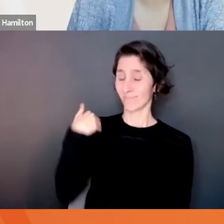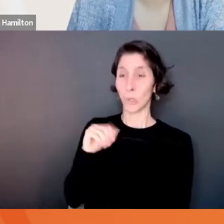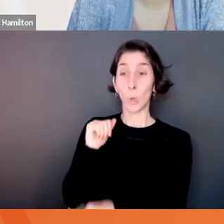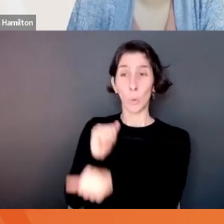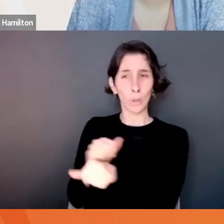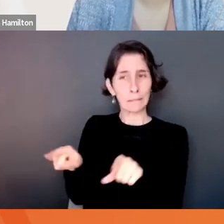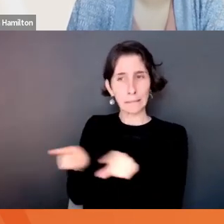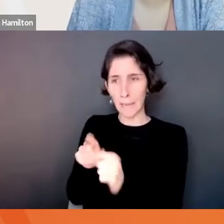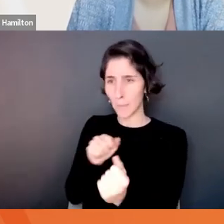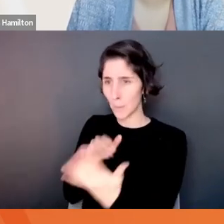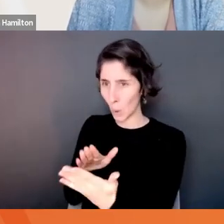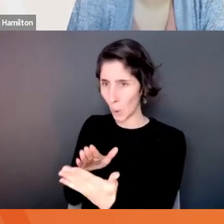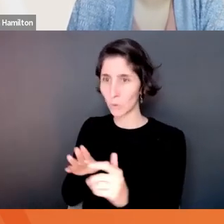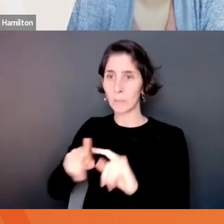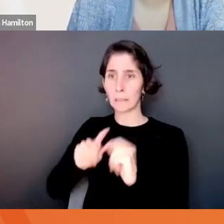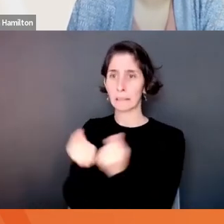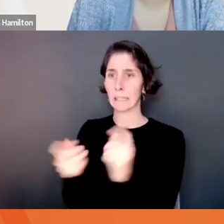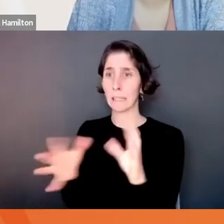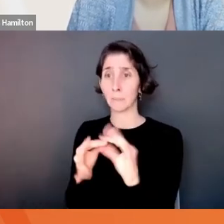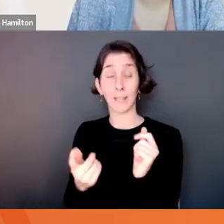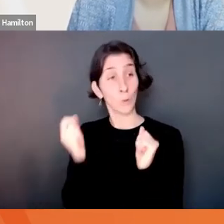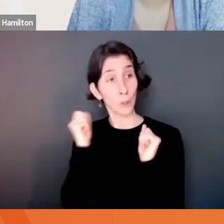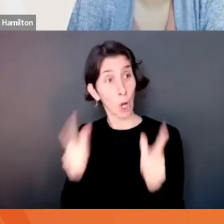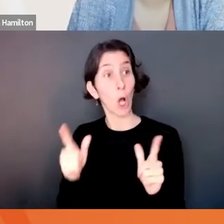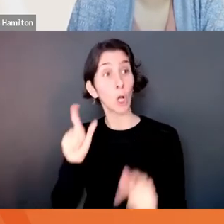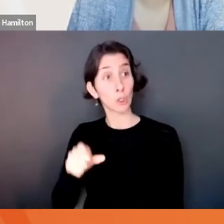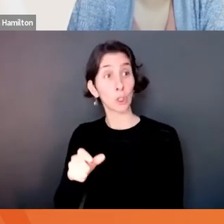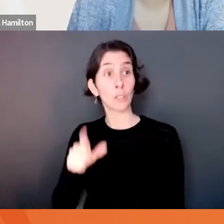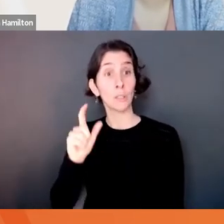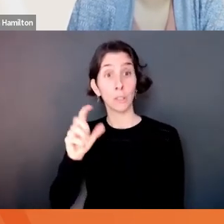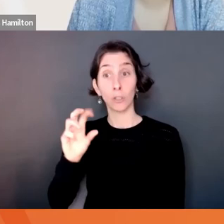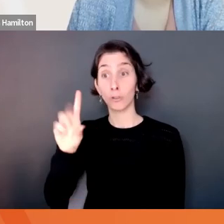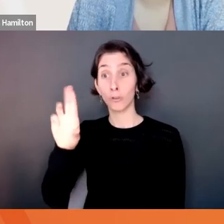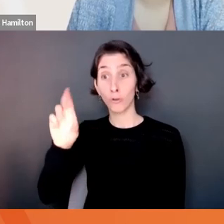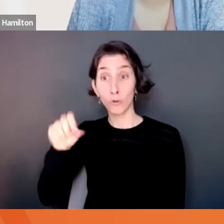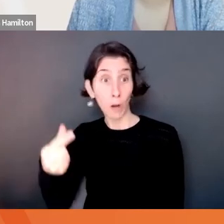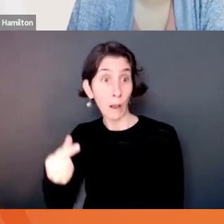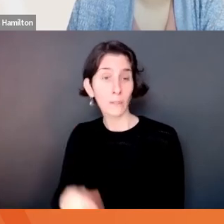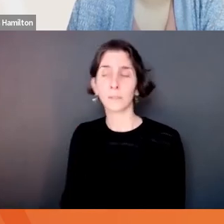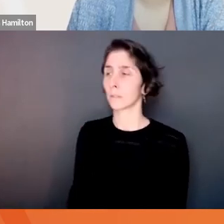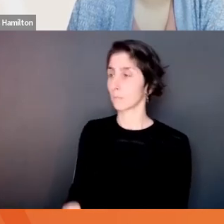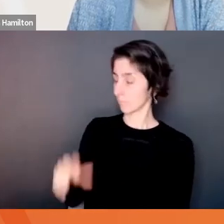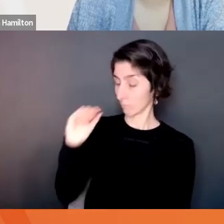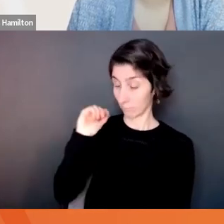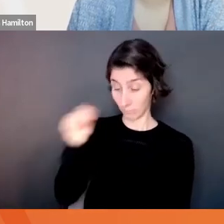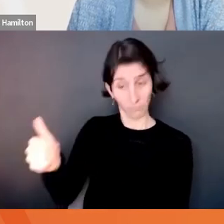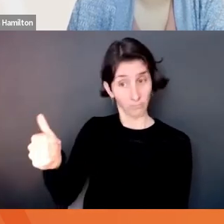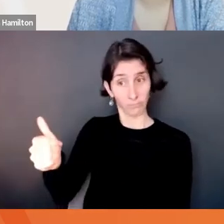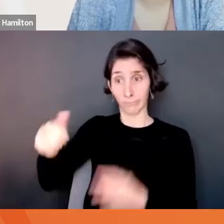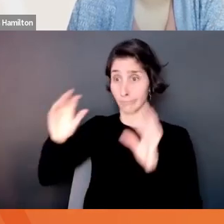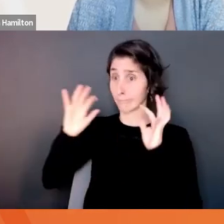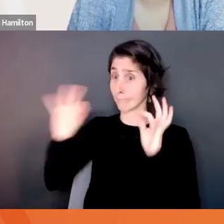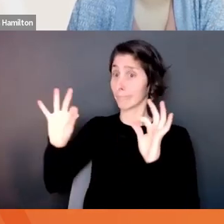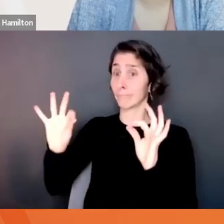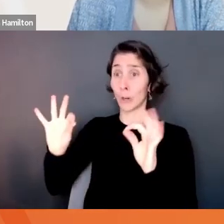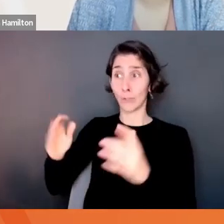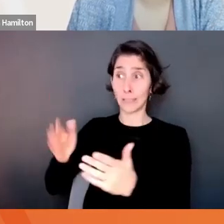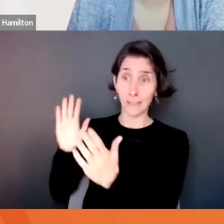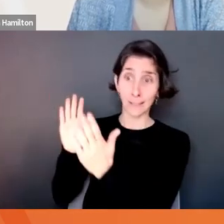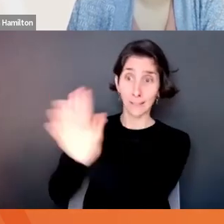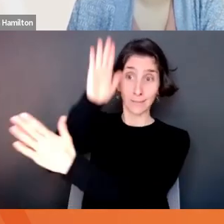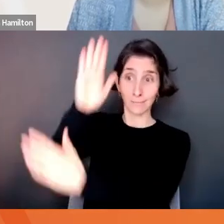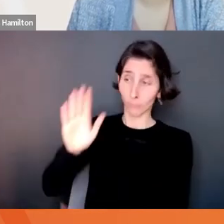And so somebody said, like, we should all do drugs. So I'm like, cool. Okay. Like, we just went straight there. That's great. Perfect. Right. Gave him a high five.